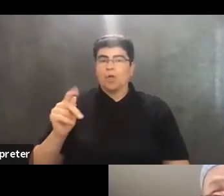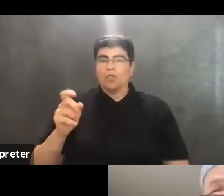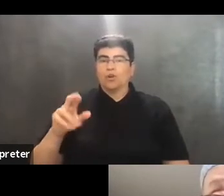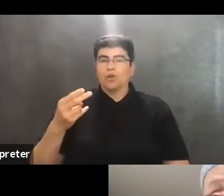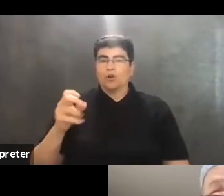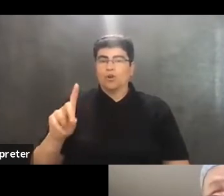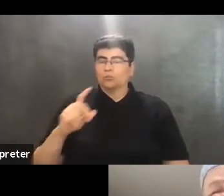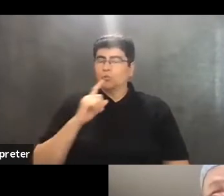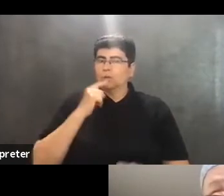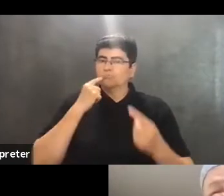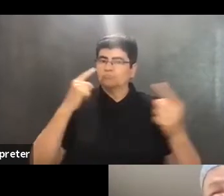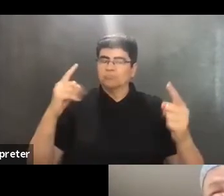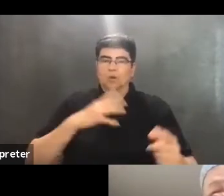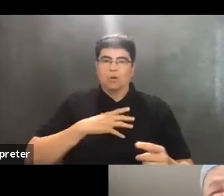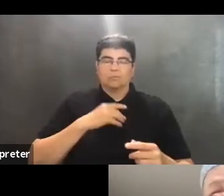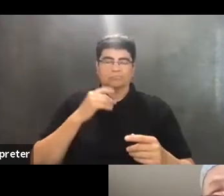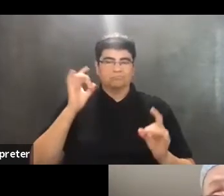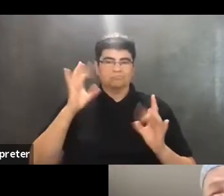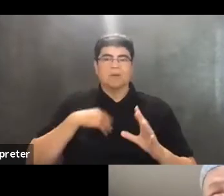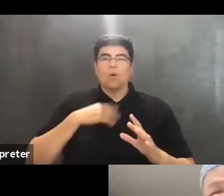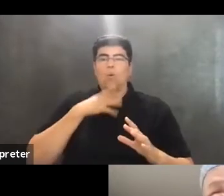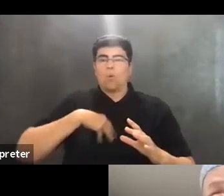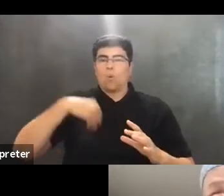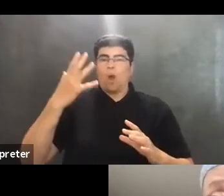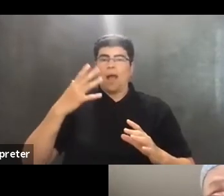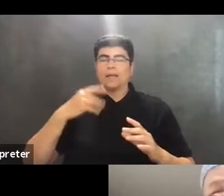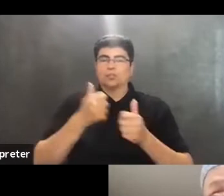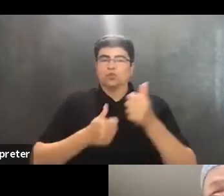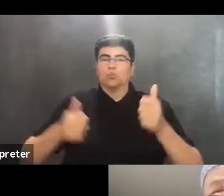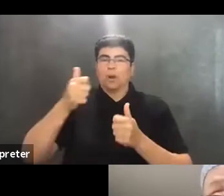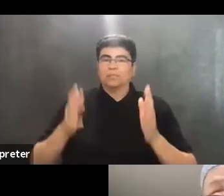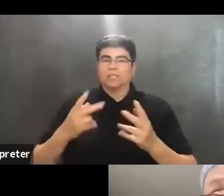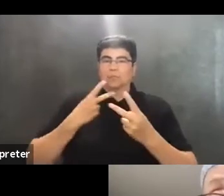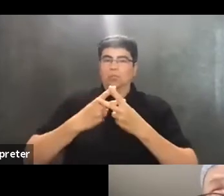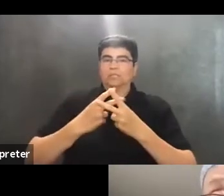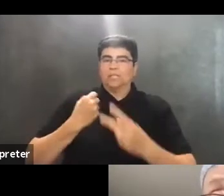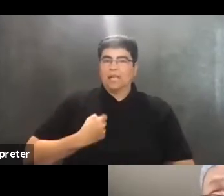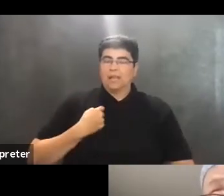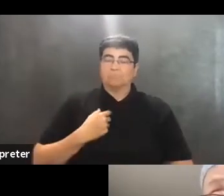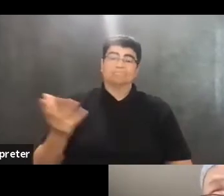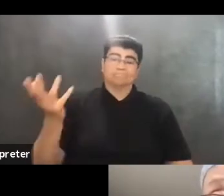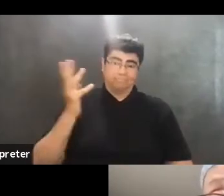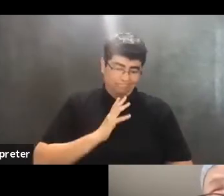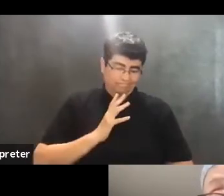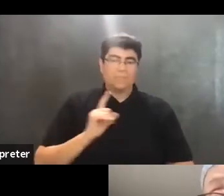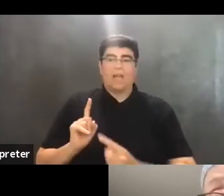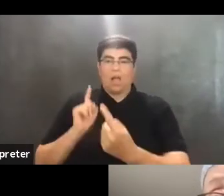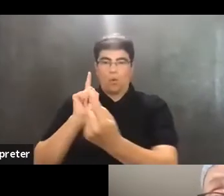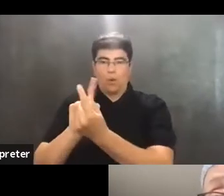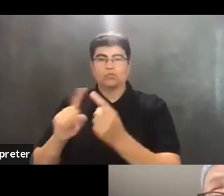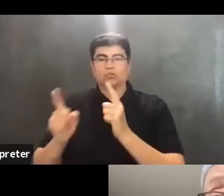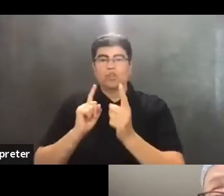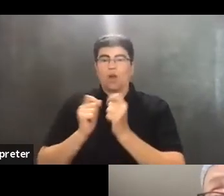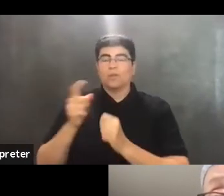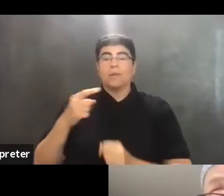notorious white supremacist prison gang. So, I went to talk to him. And for those